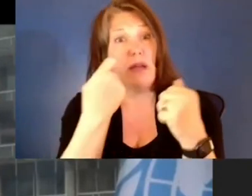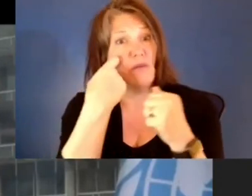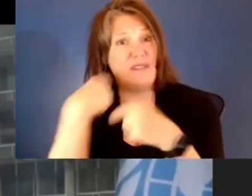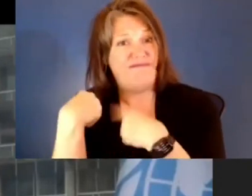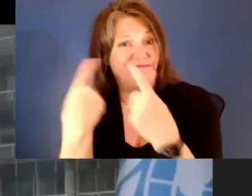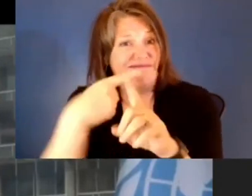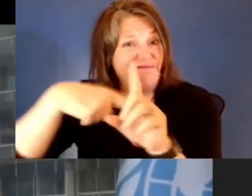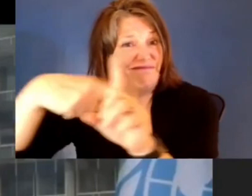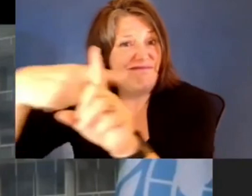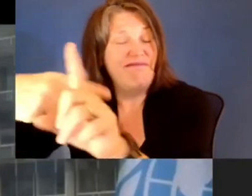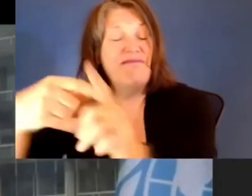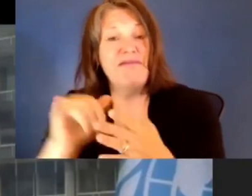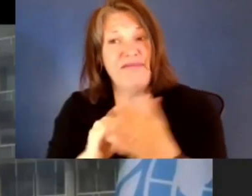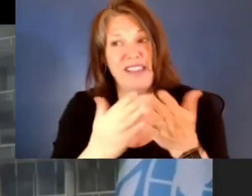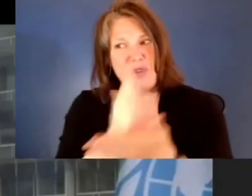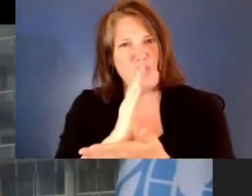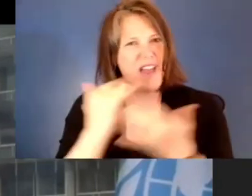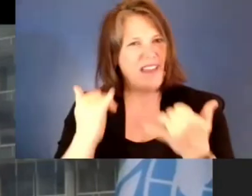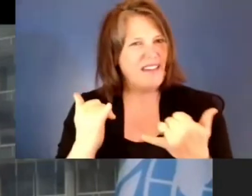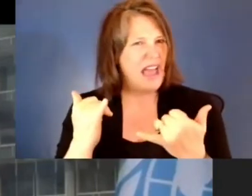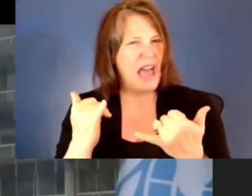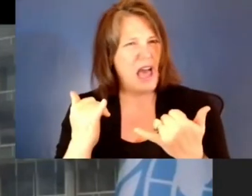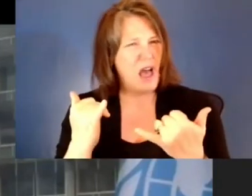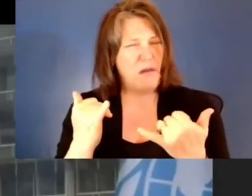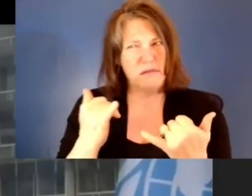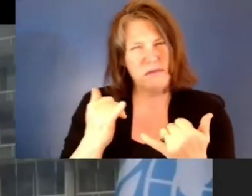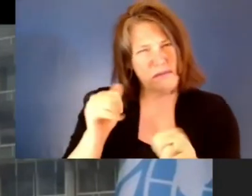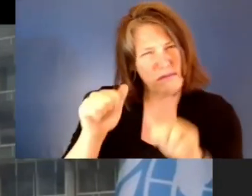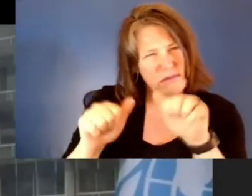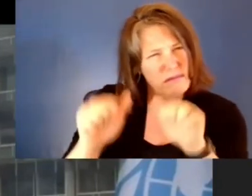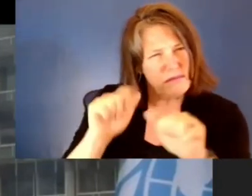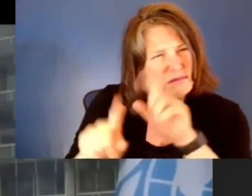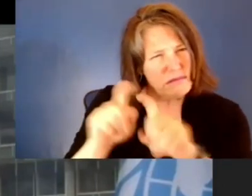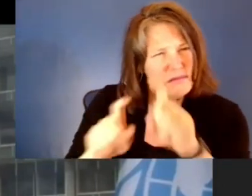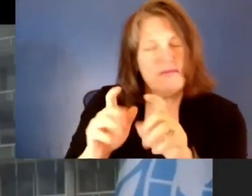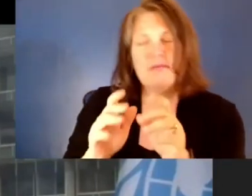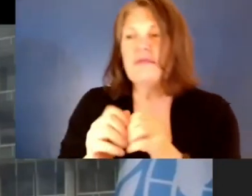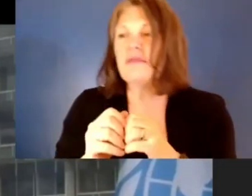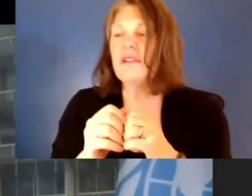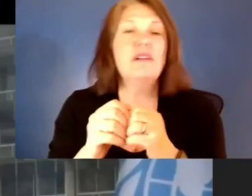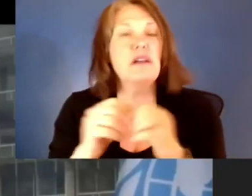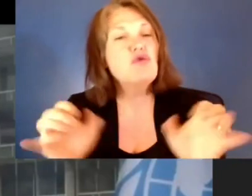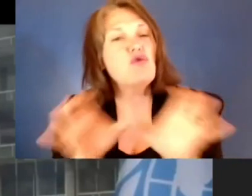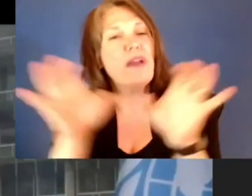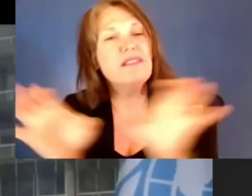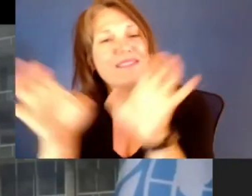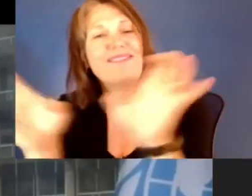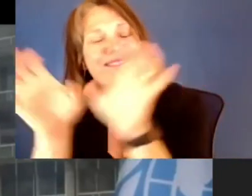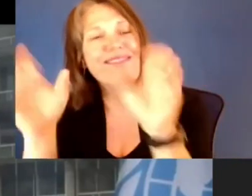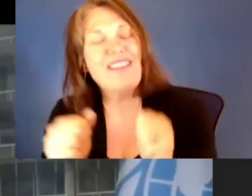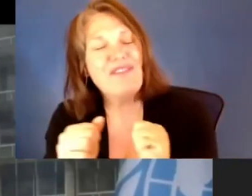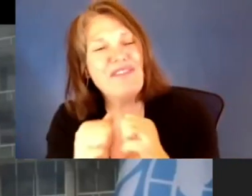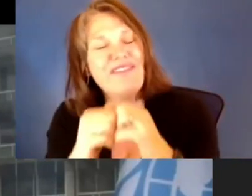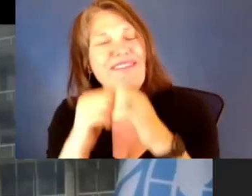into question like never before, maybe. A series of crises has emerged, which we must rise above together. health,